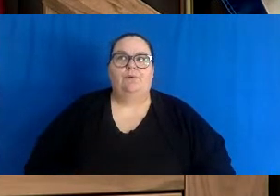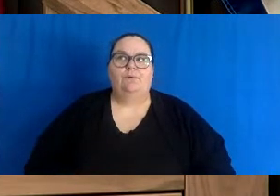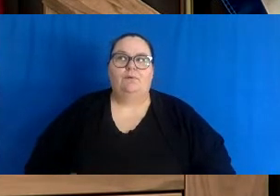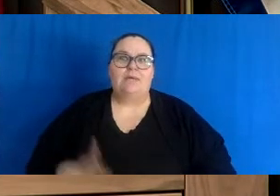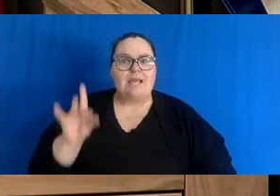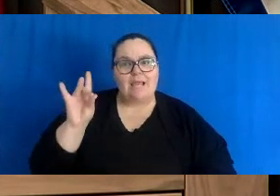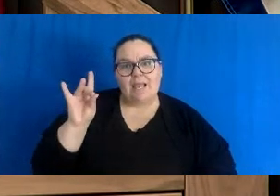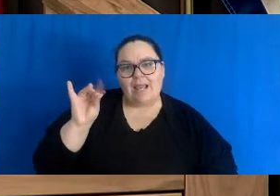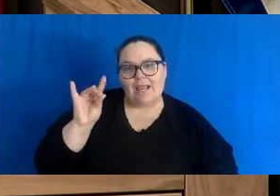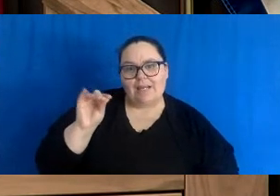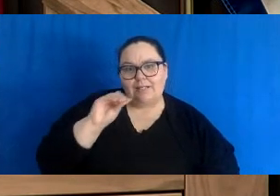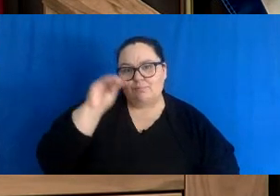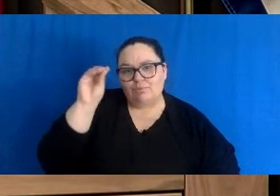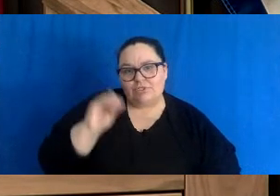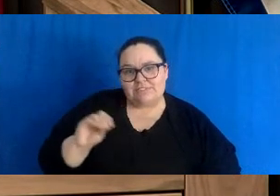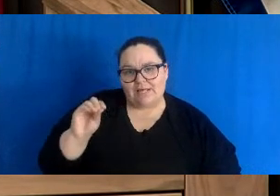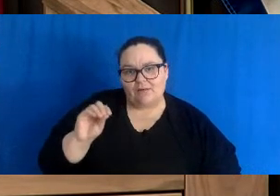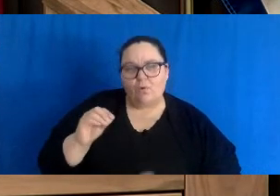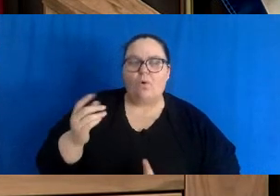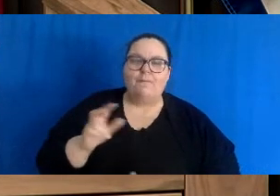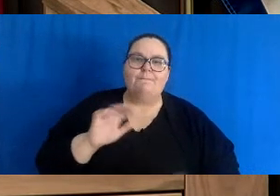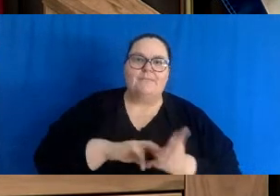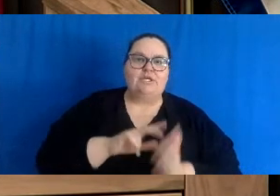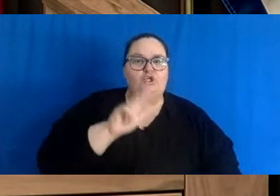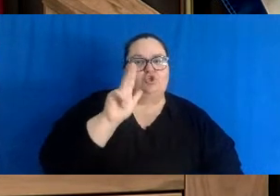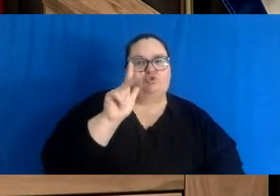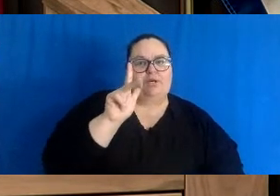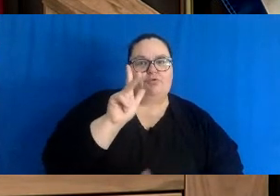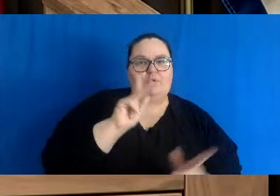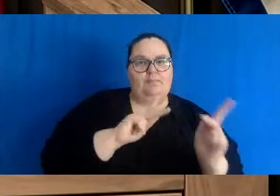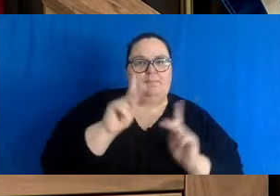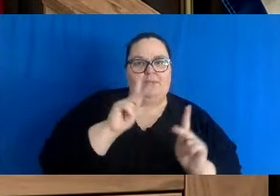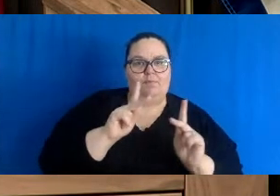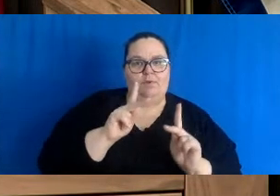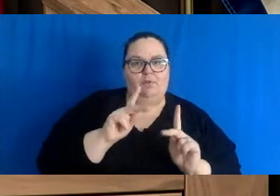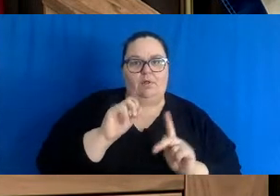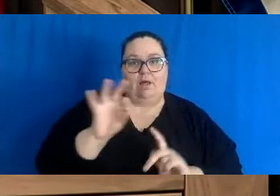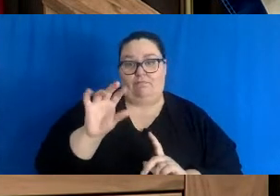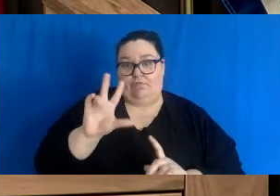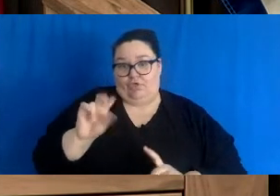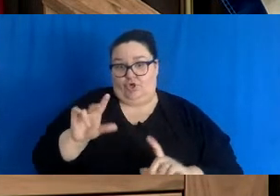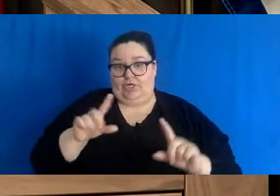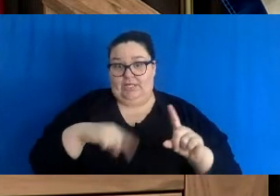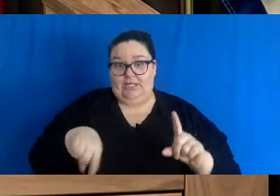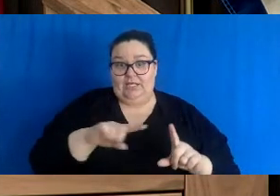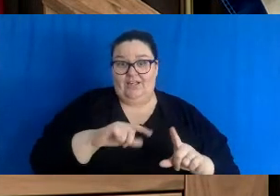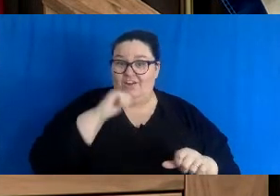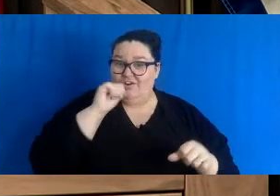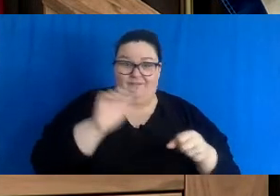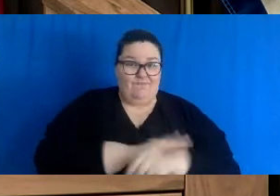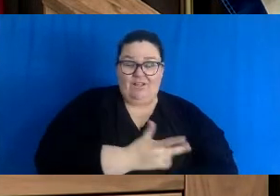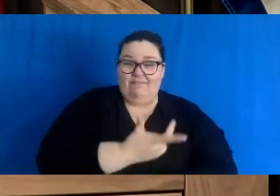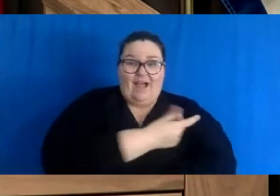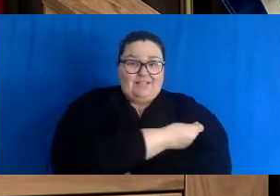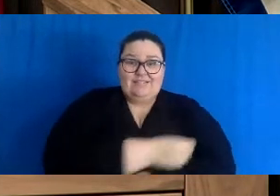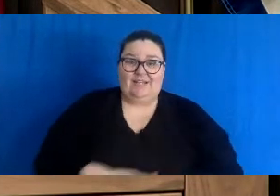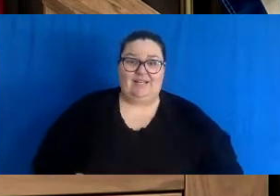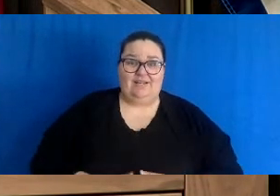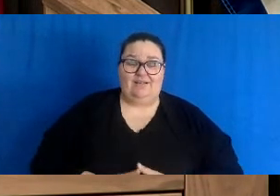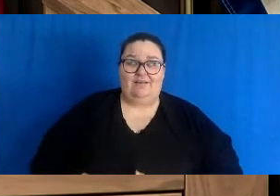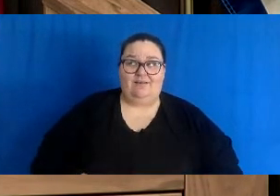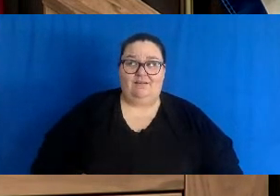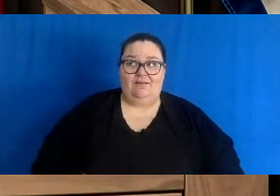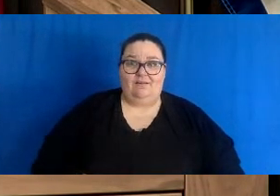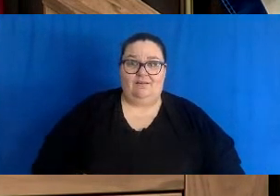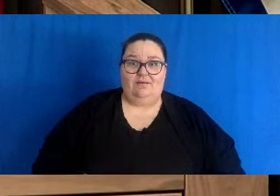of the 30. And others had compromising factors. So, you know, there lies the issue. So we